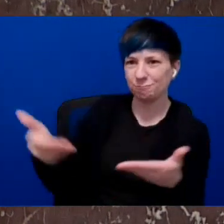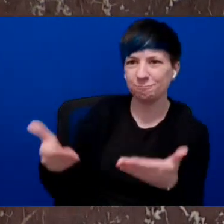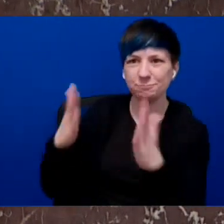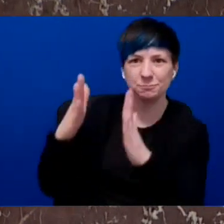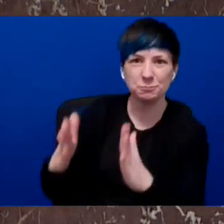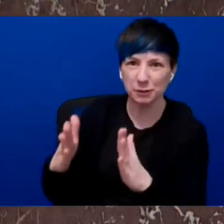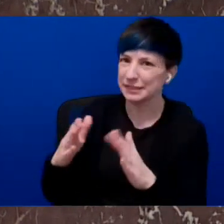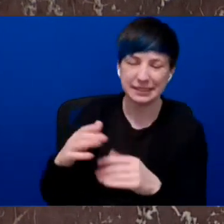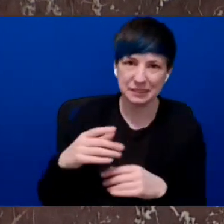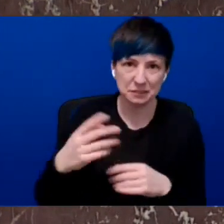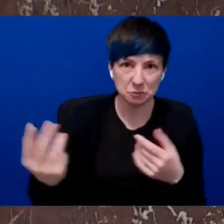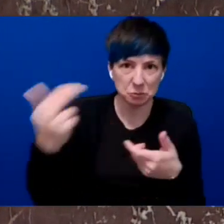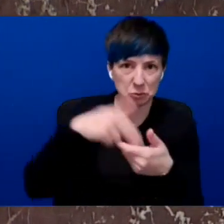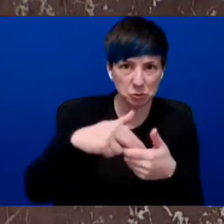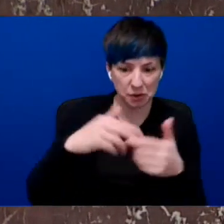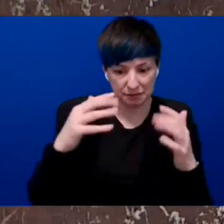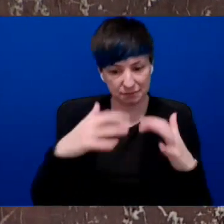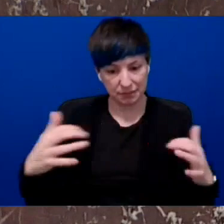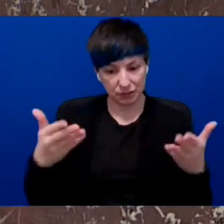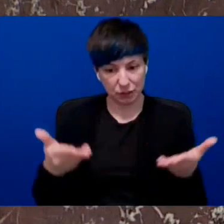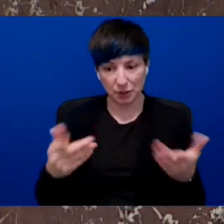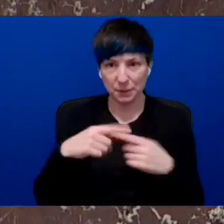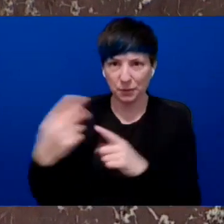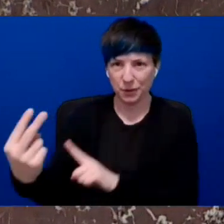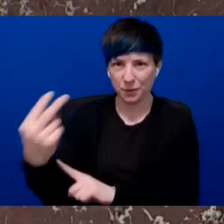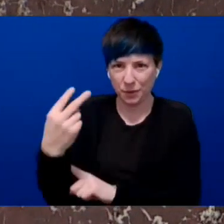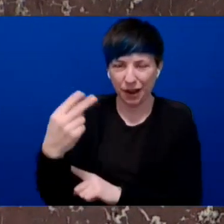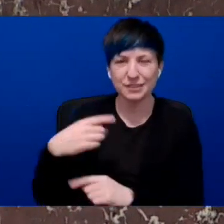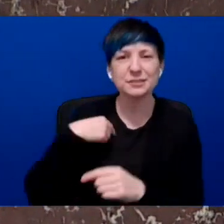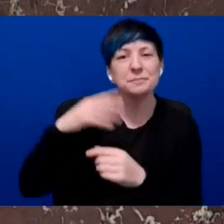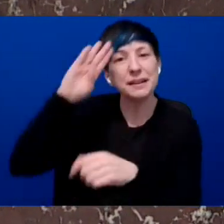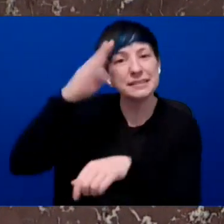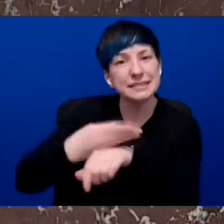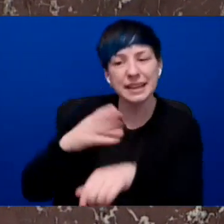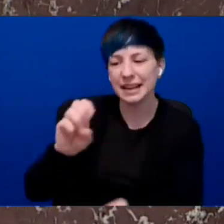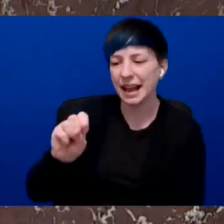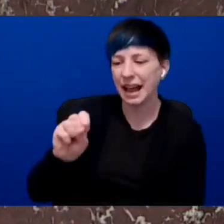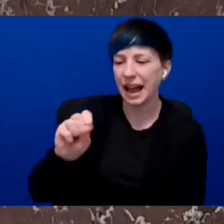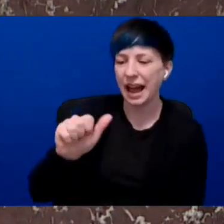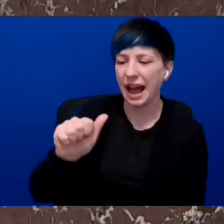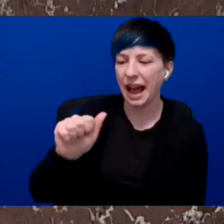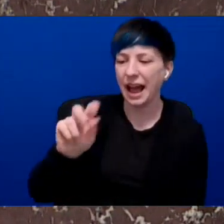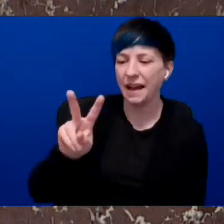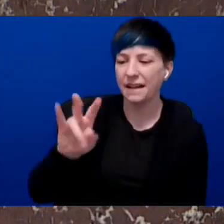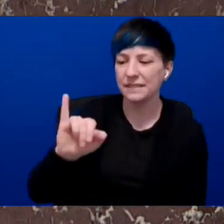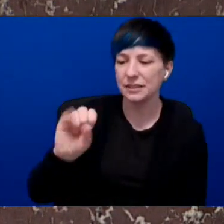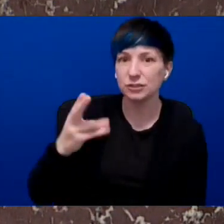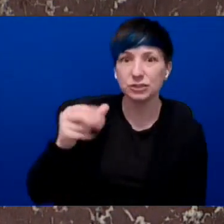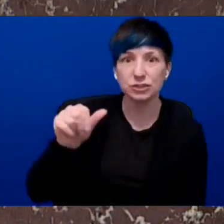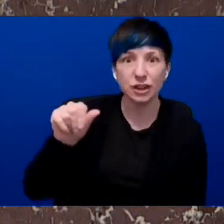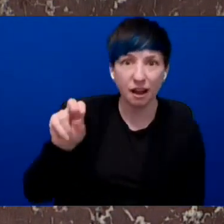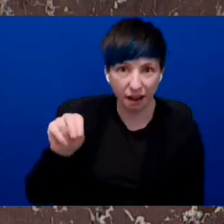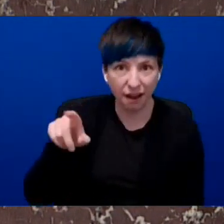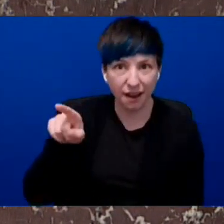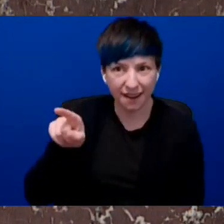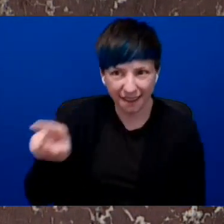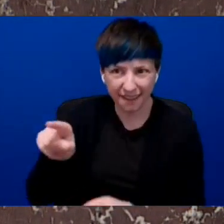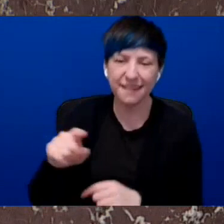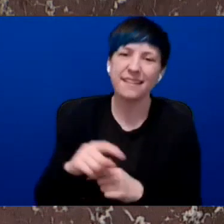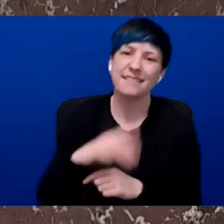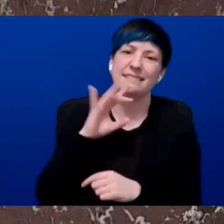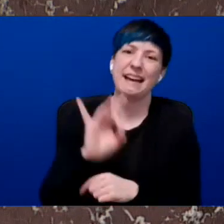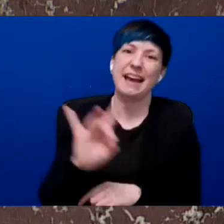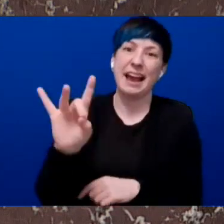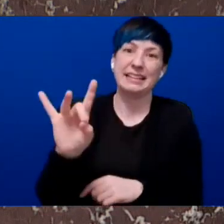video clip. It's my son, Avishan. It's his birthday. He's turned eight today, so I just want to wish him a very